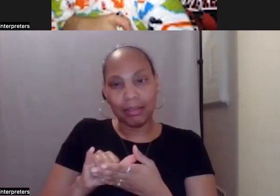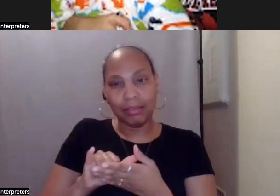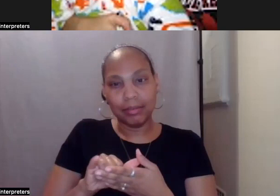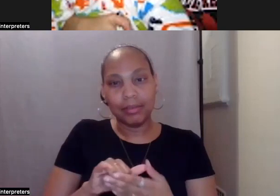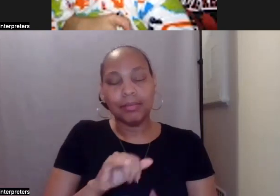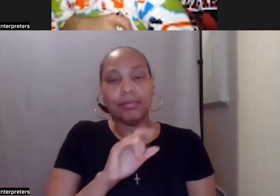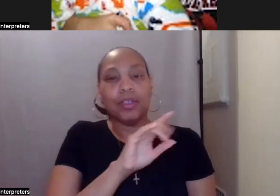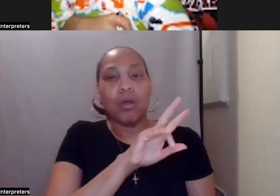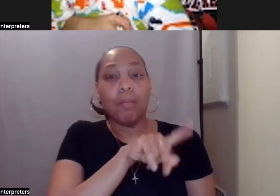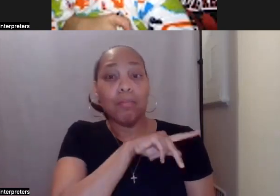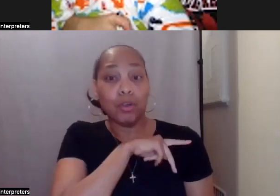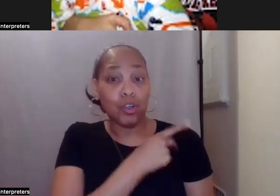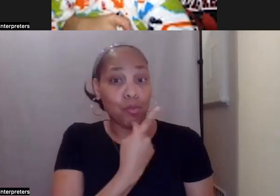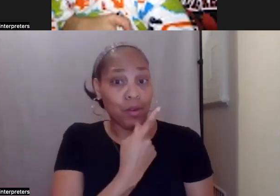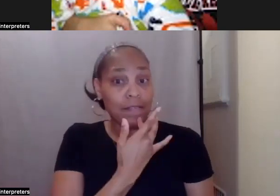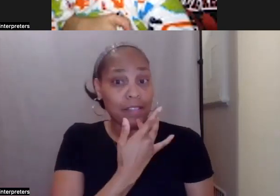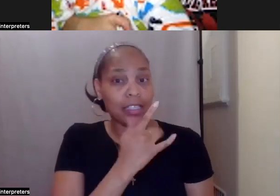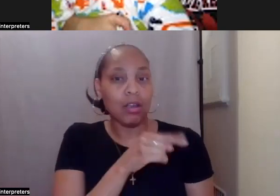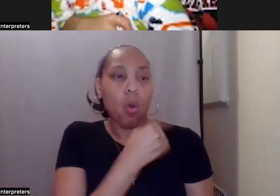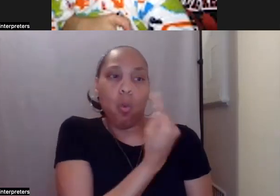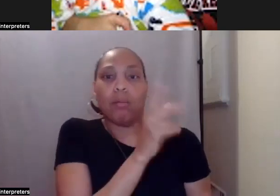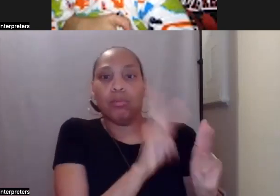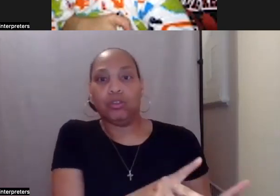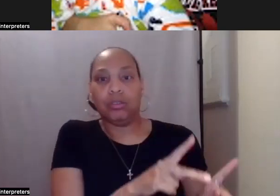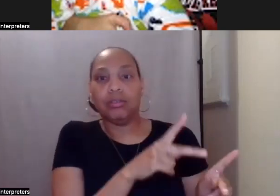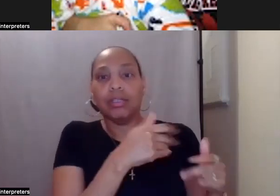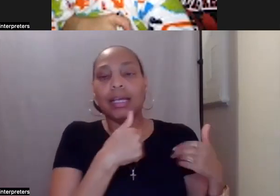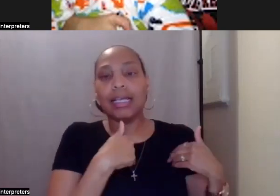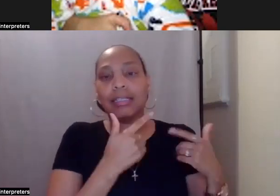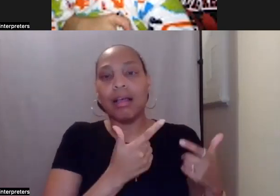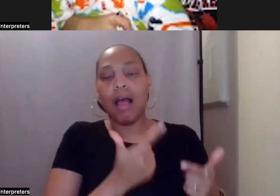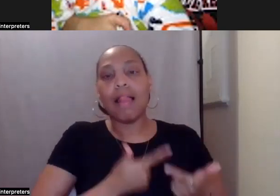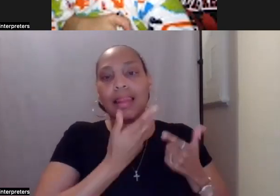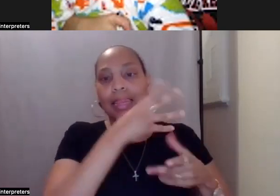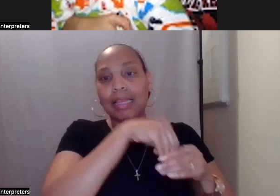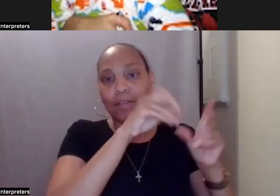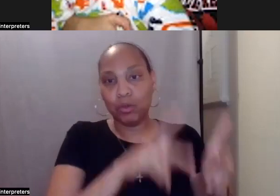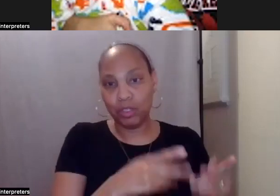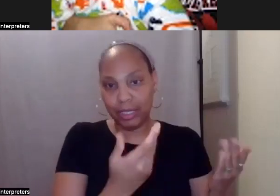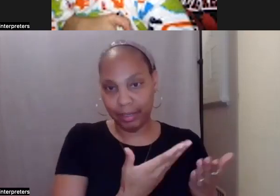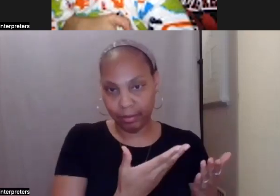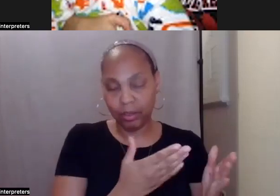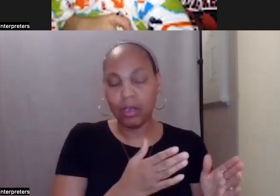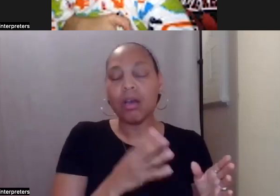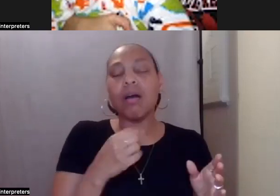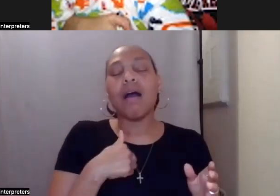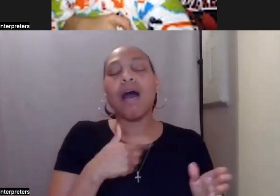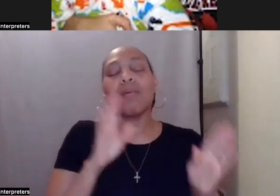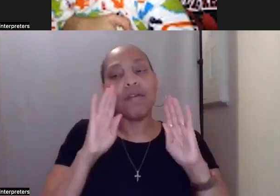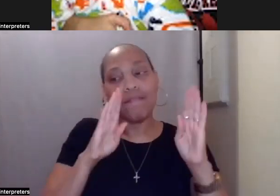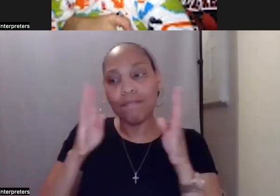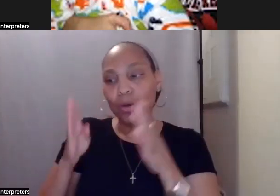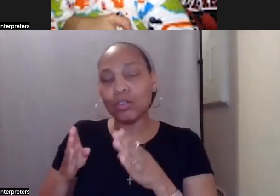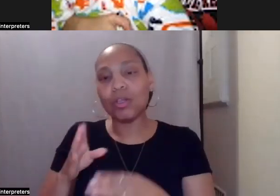one person and, and that's, uh, you know, a live-in person here, um, his dad. So, um, I'm going to focus more on the